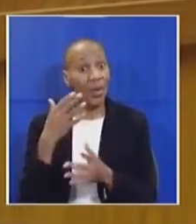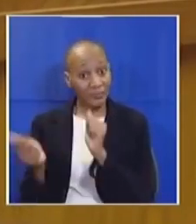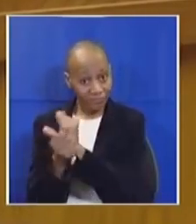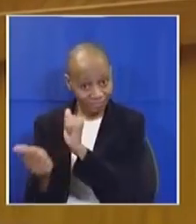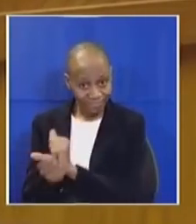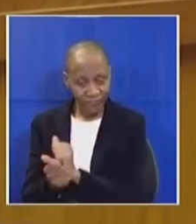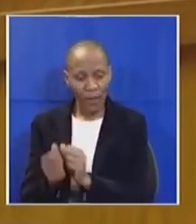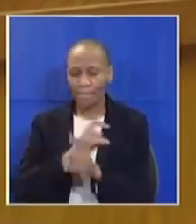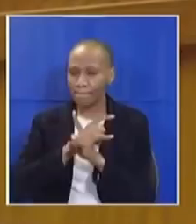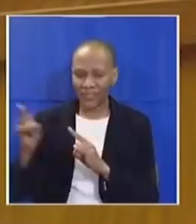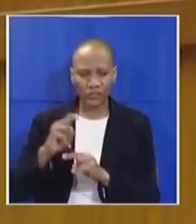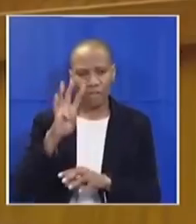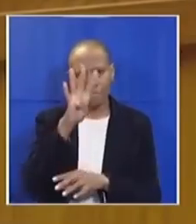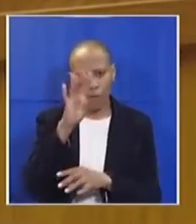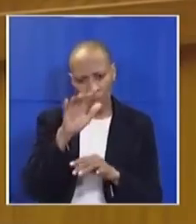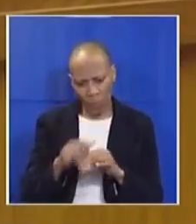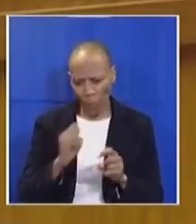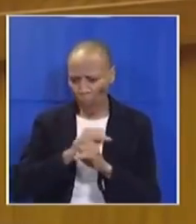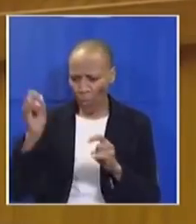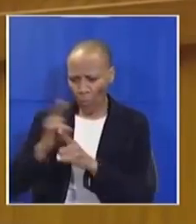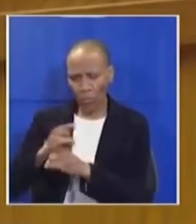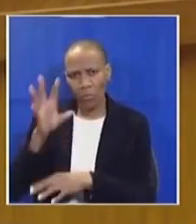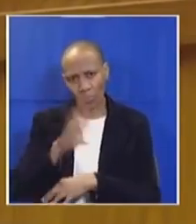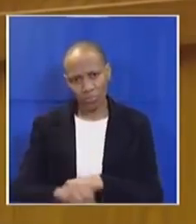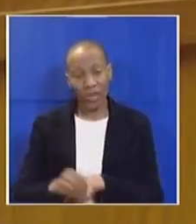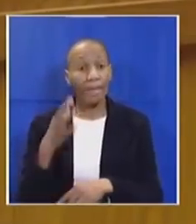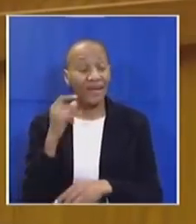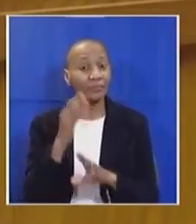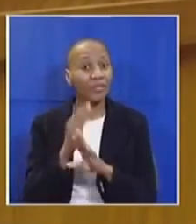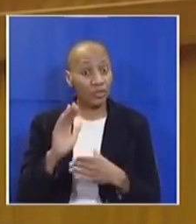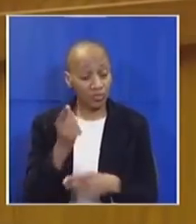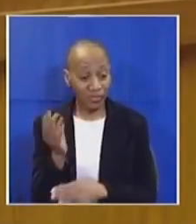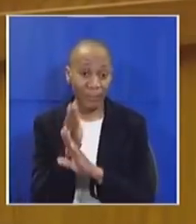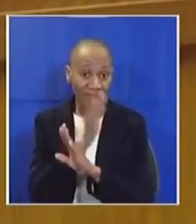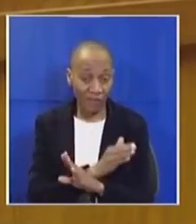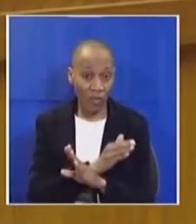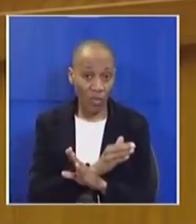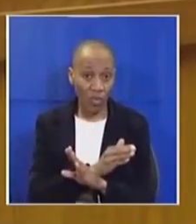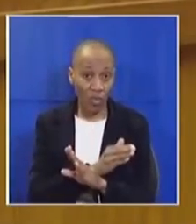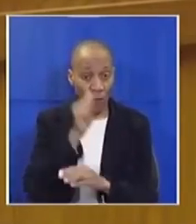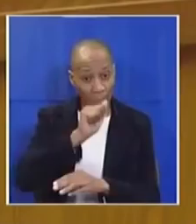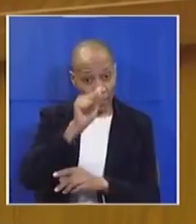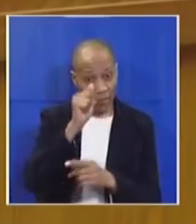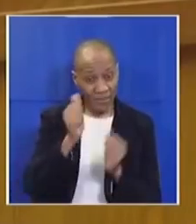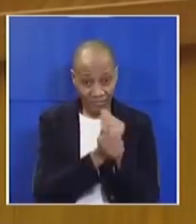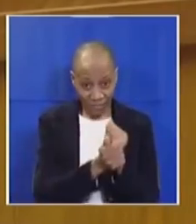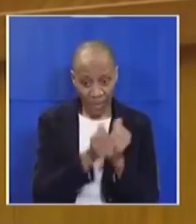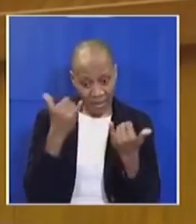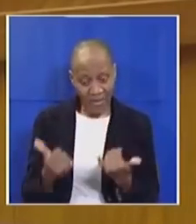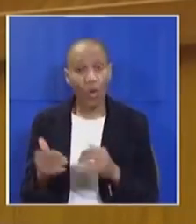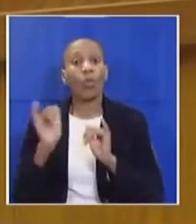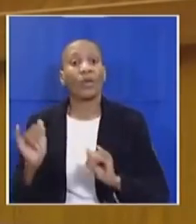get four distinctions. But because of his activism during Fismas IV protest, today he is a convicted criminal awaiting sentencing.